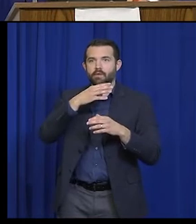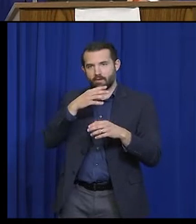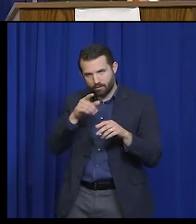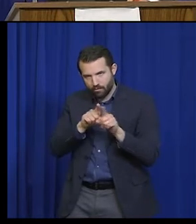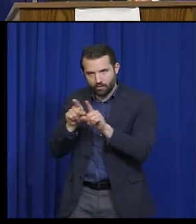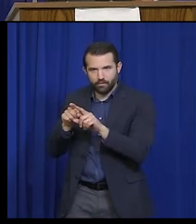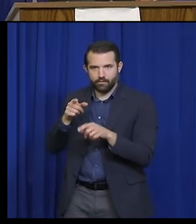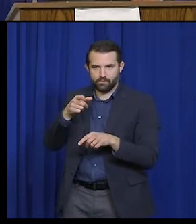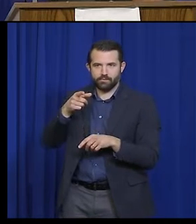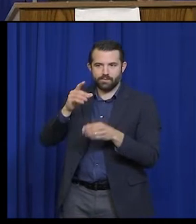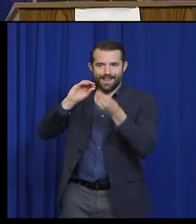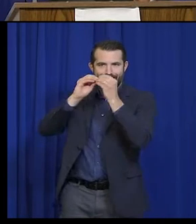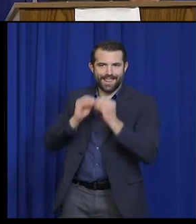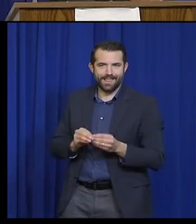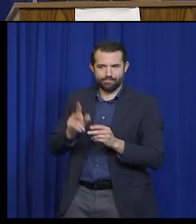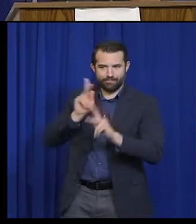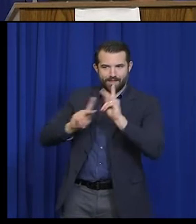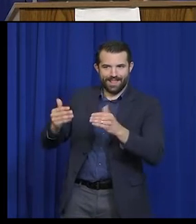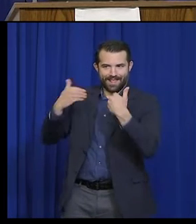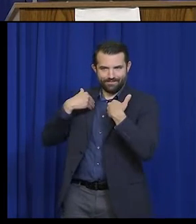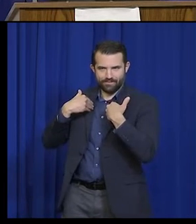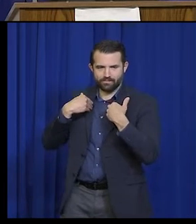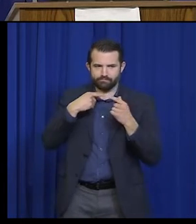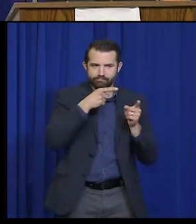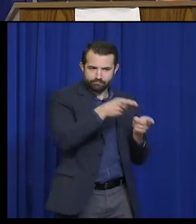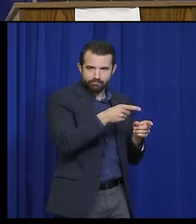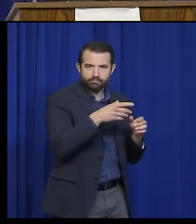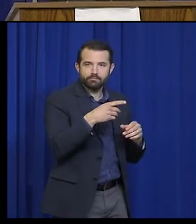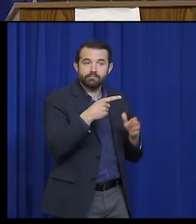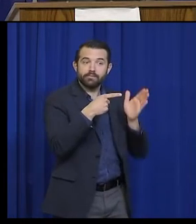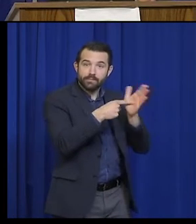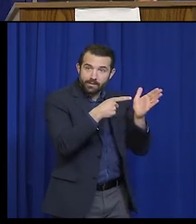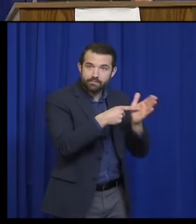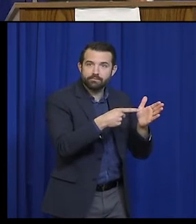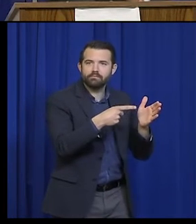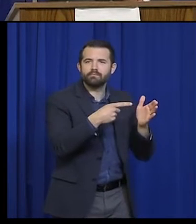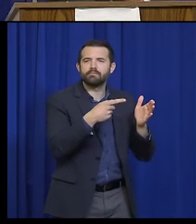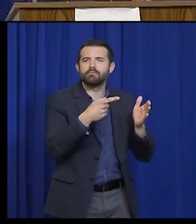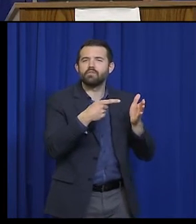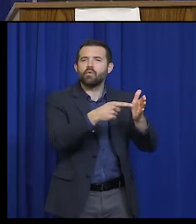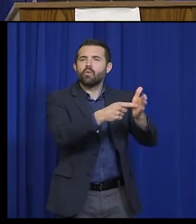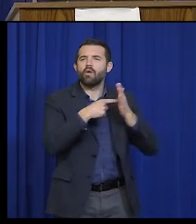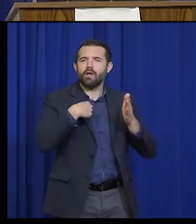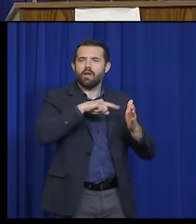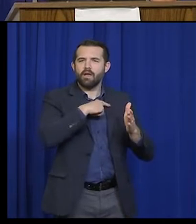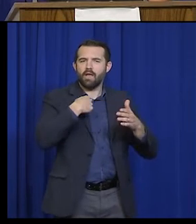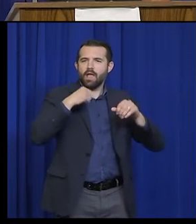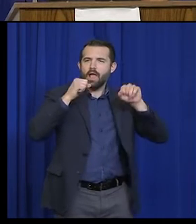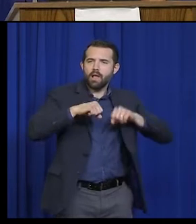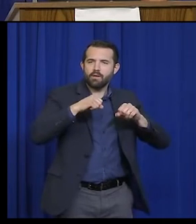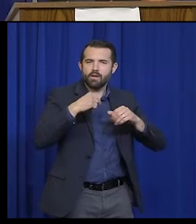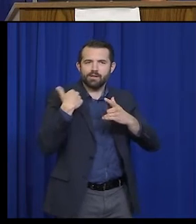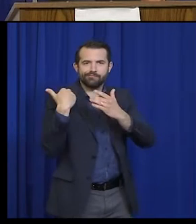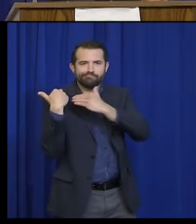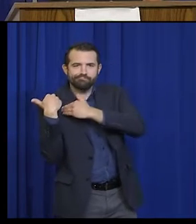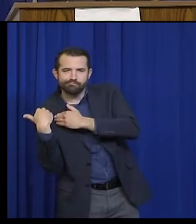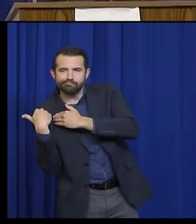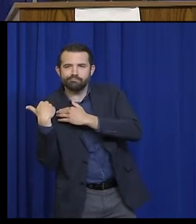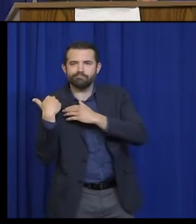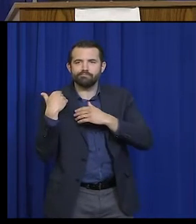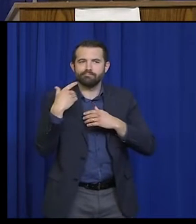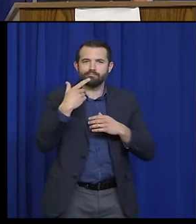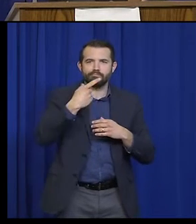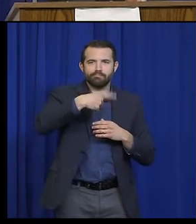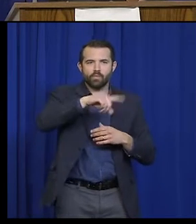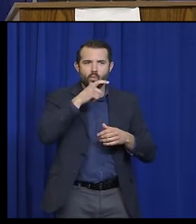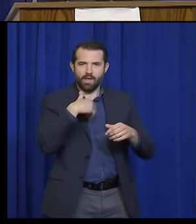is to measure the burden of the potential of COVID-19 that might be out there and